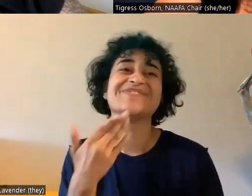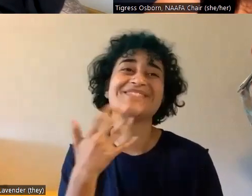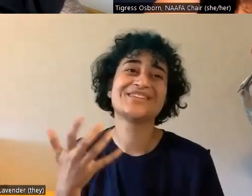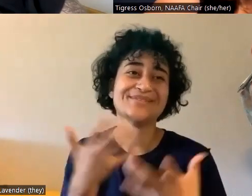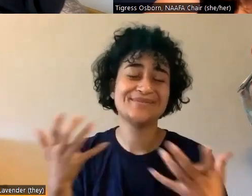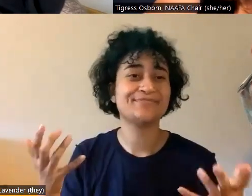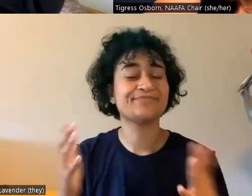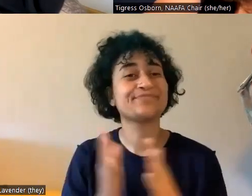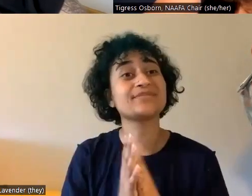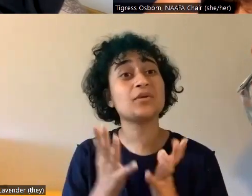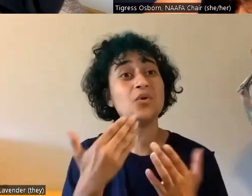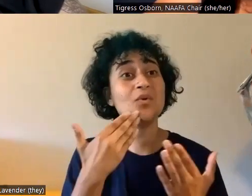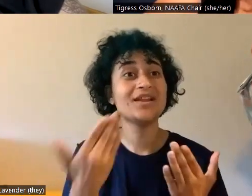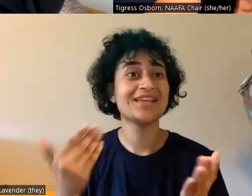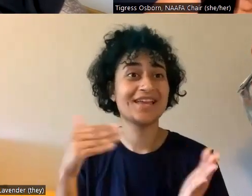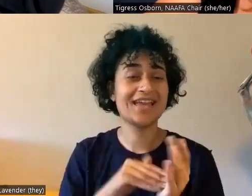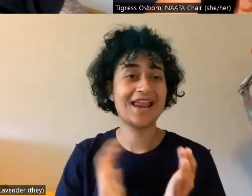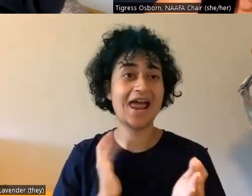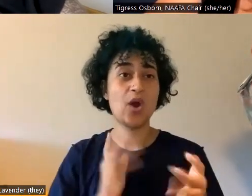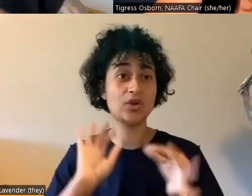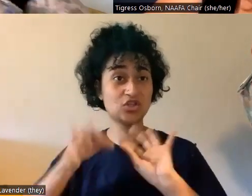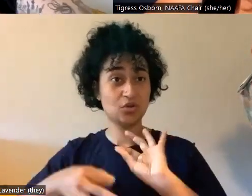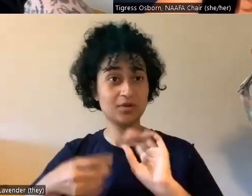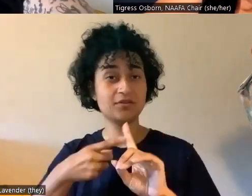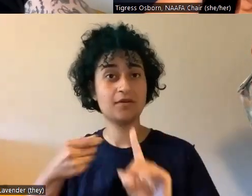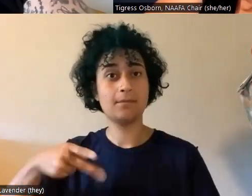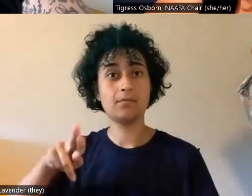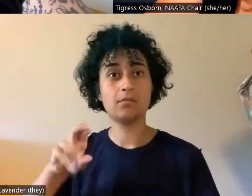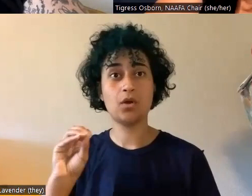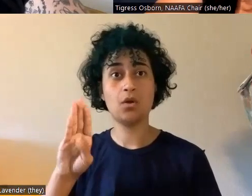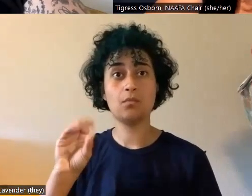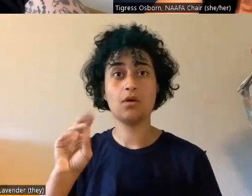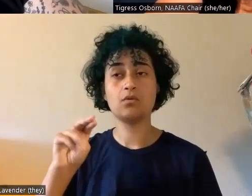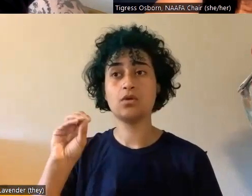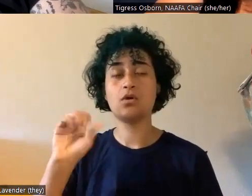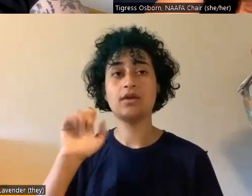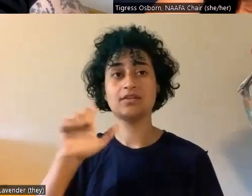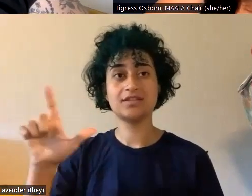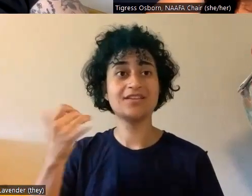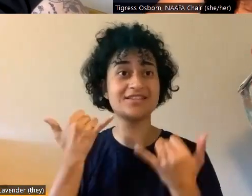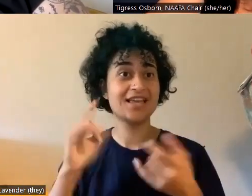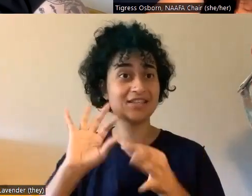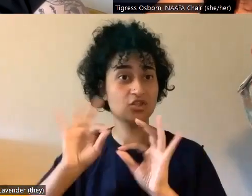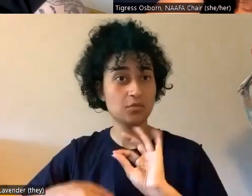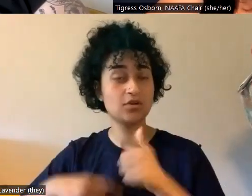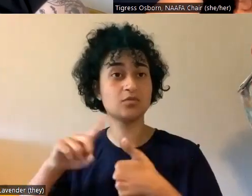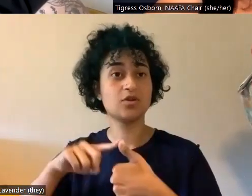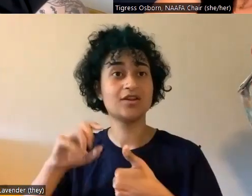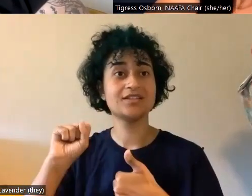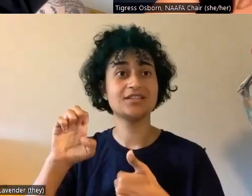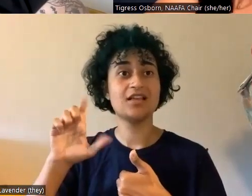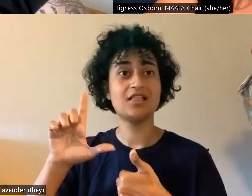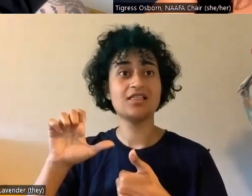Um, we want to thank once again, our interpreters from pro bono ASL today's interpreters were Selina and Lavender.